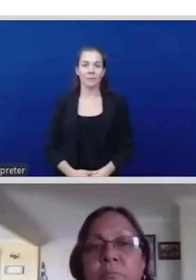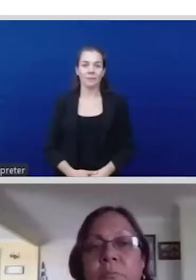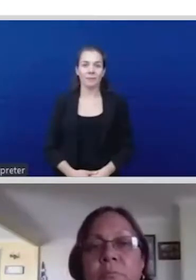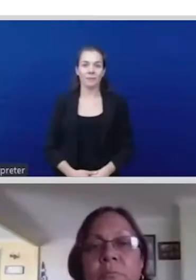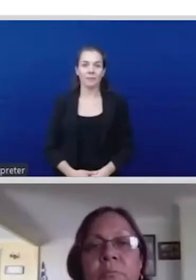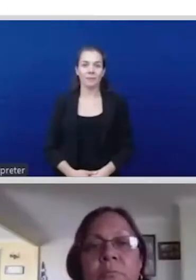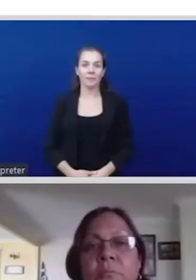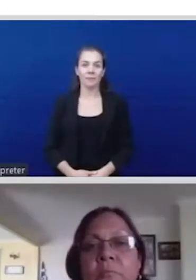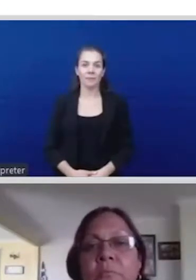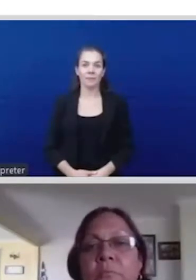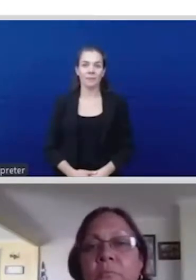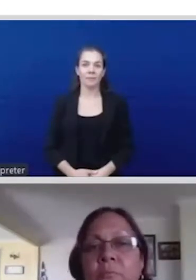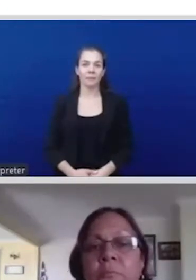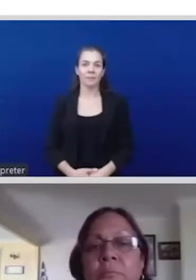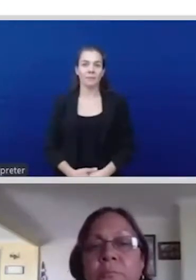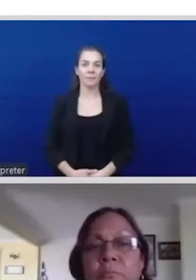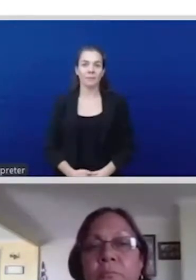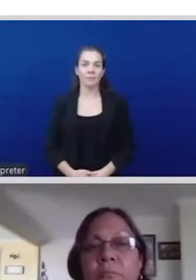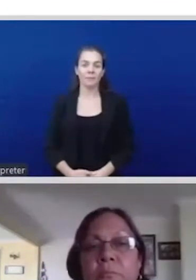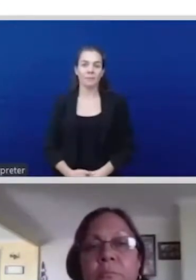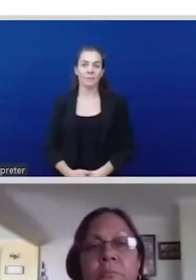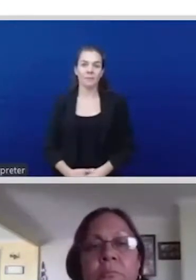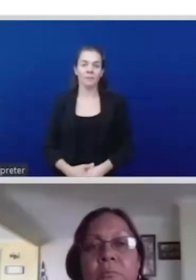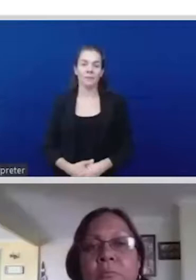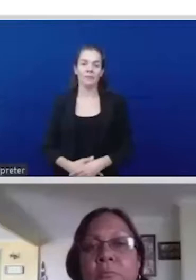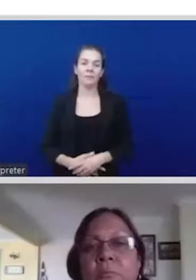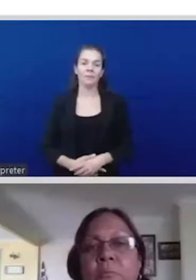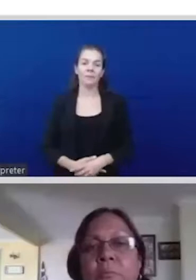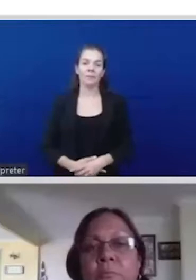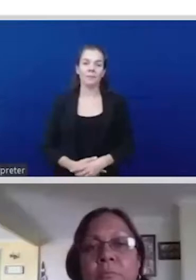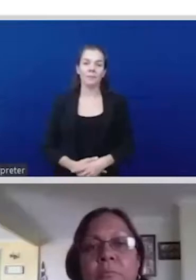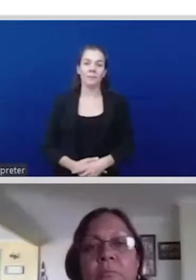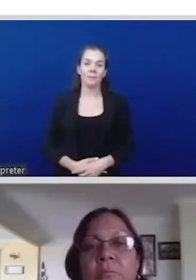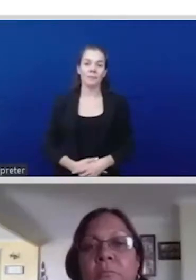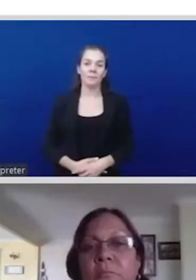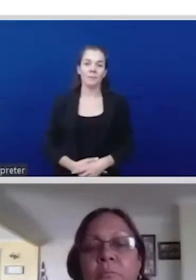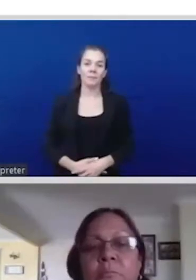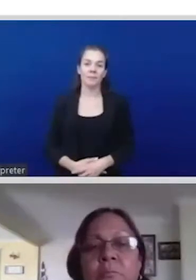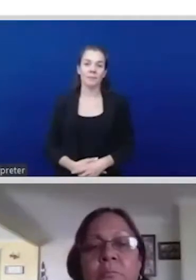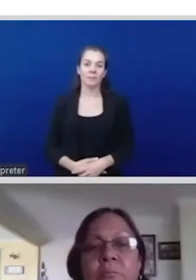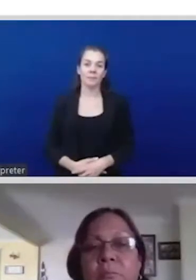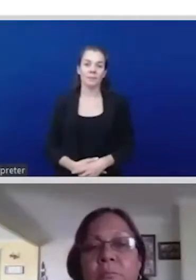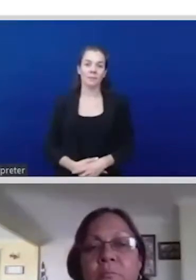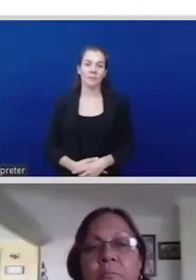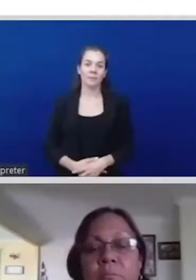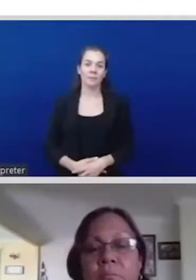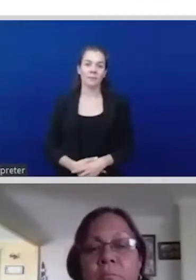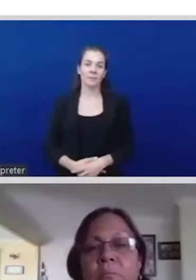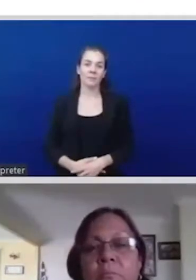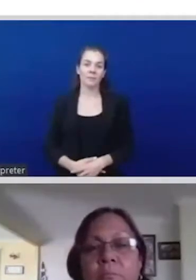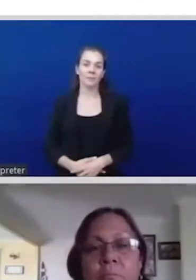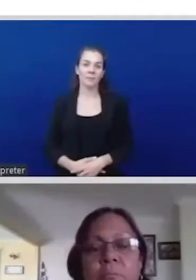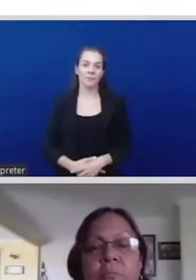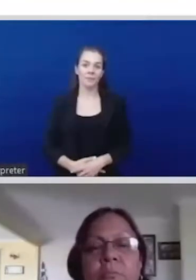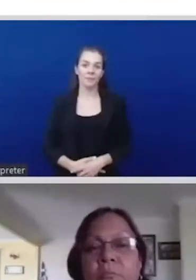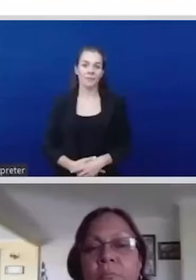role of ideas and policy. So we really need to get these conversations that are happening, take it back, make it simplified, and